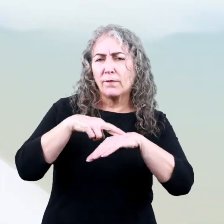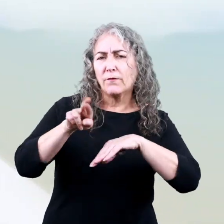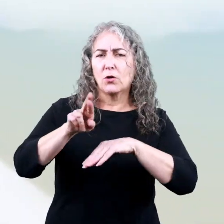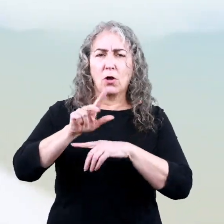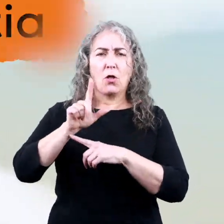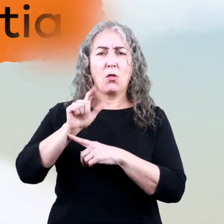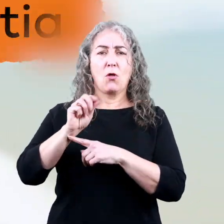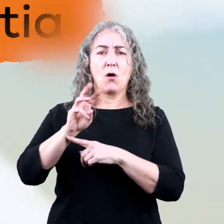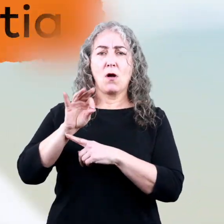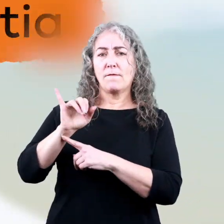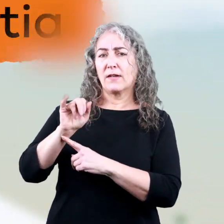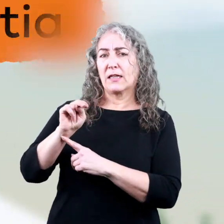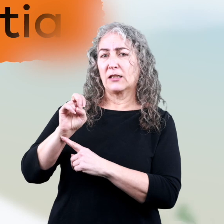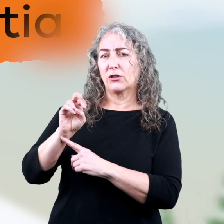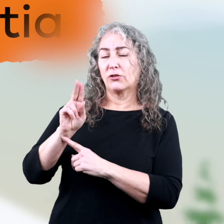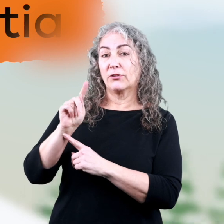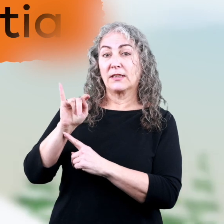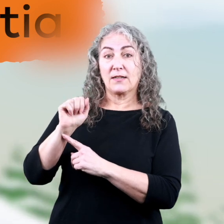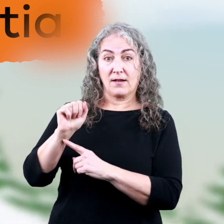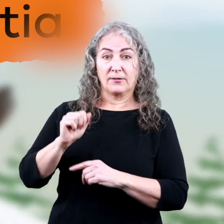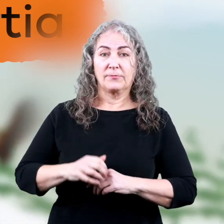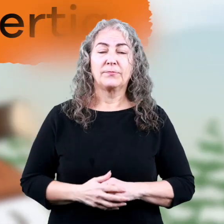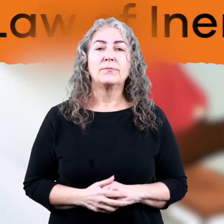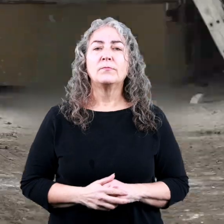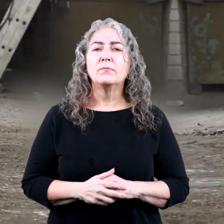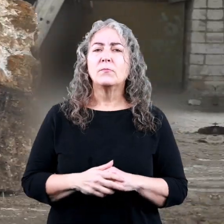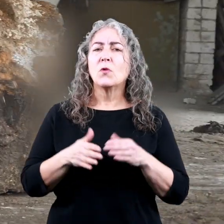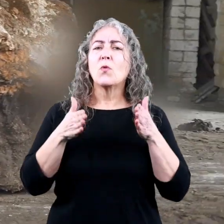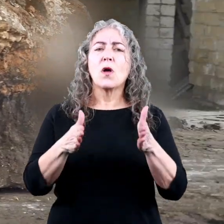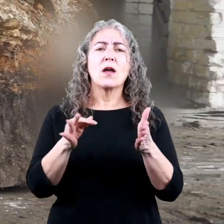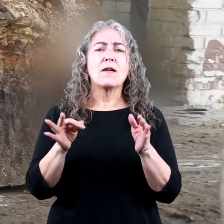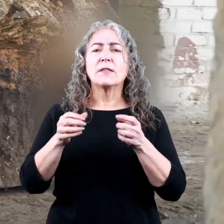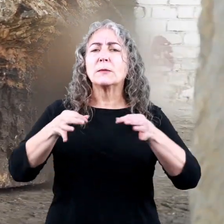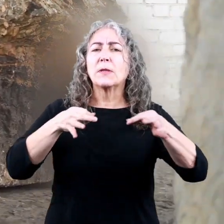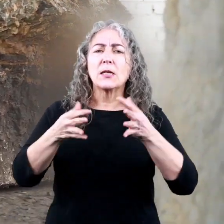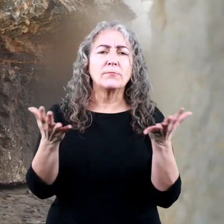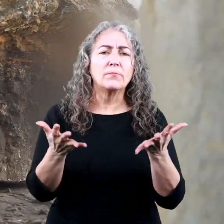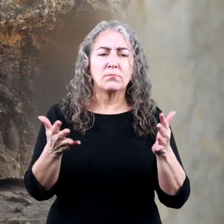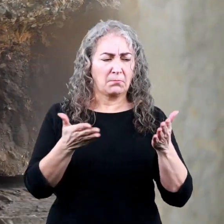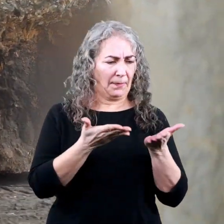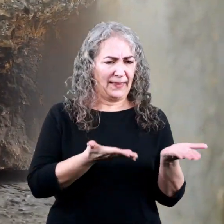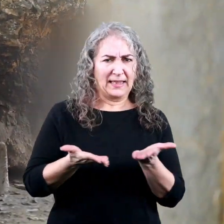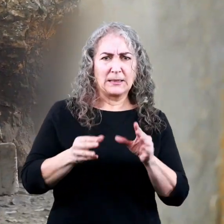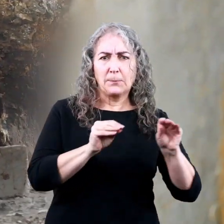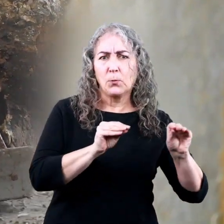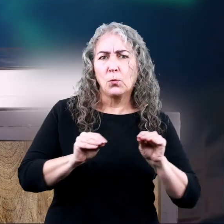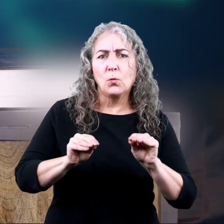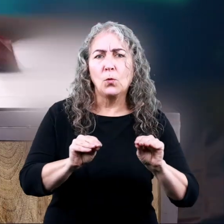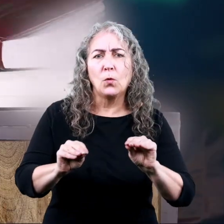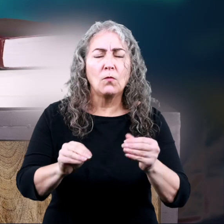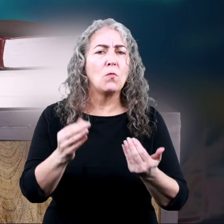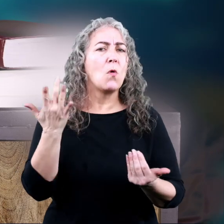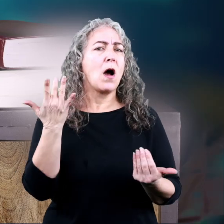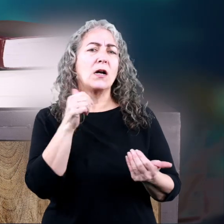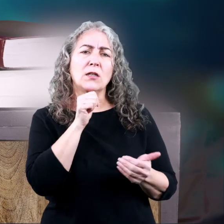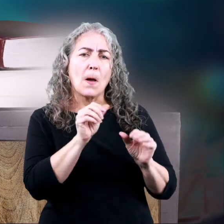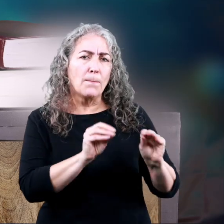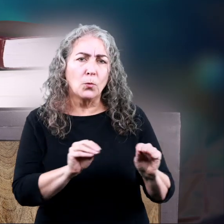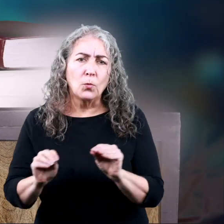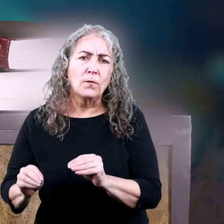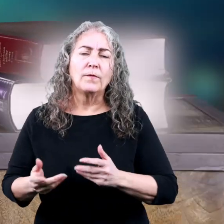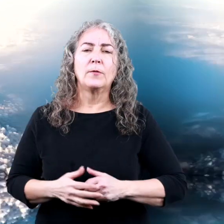referred to as the law of inertia. We use this law to explain why things move or